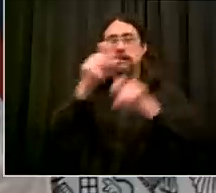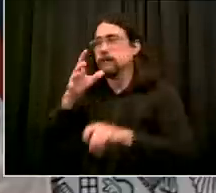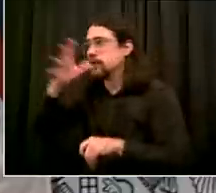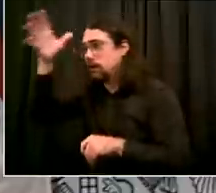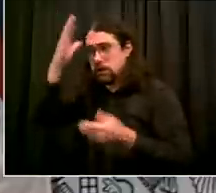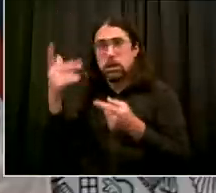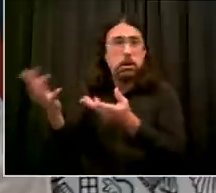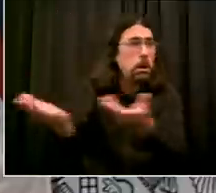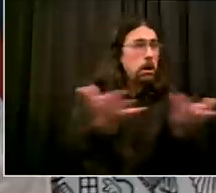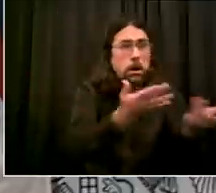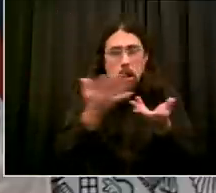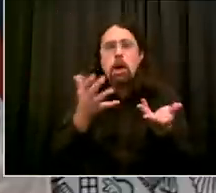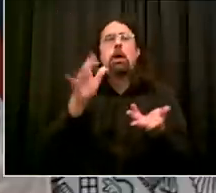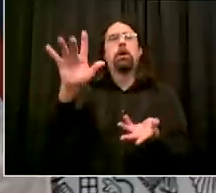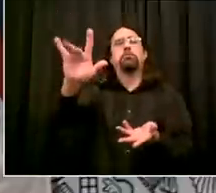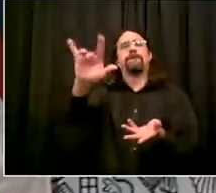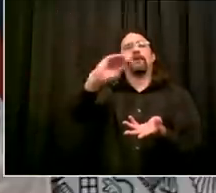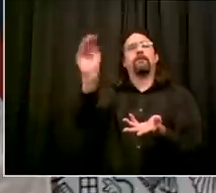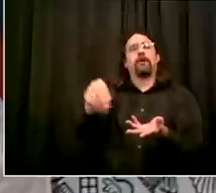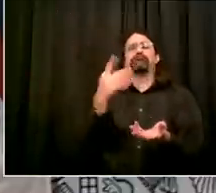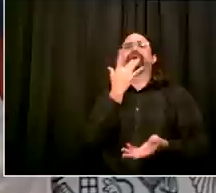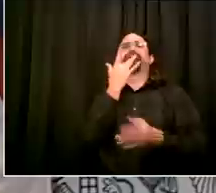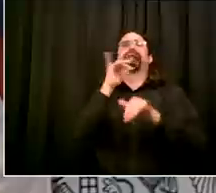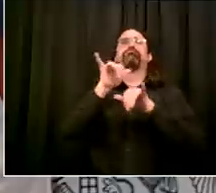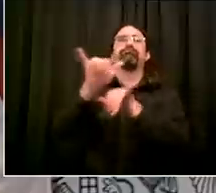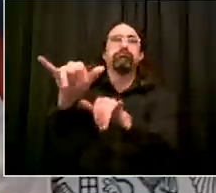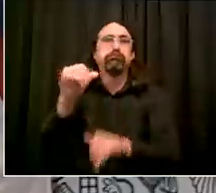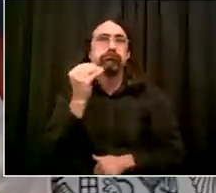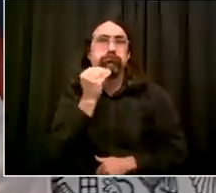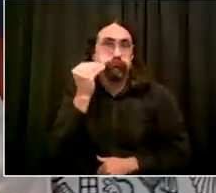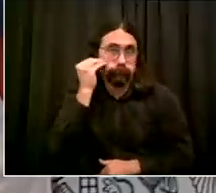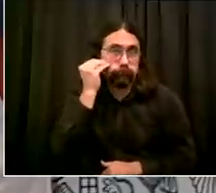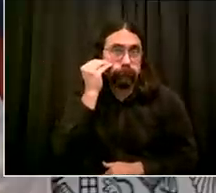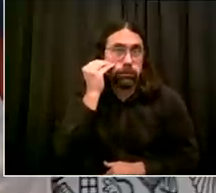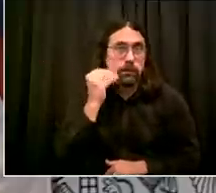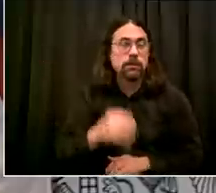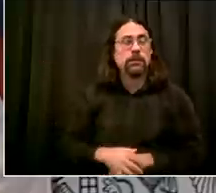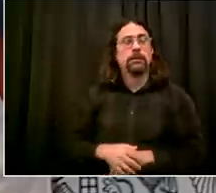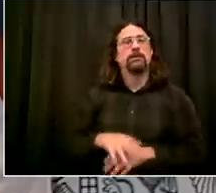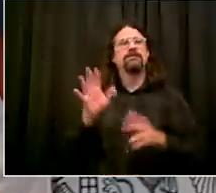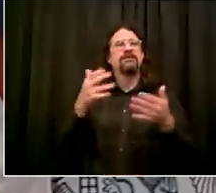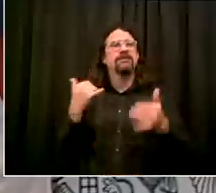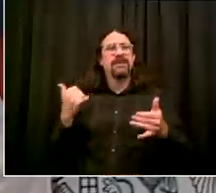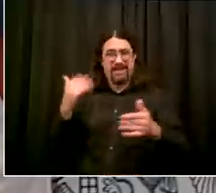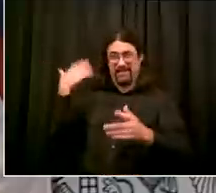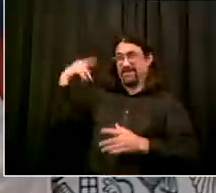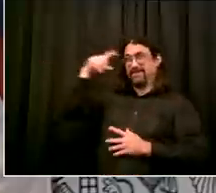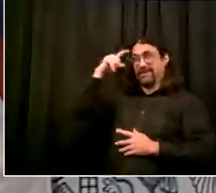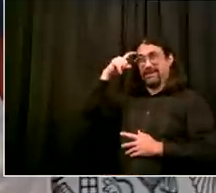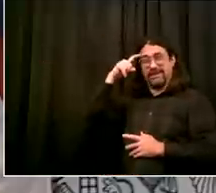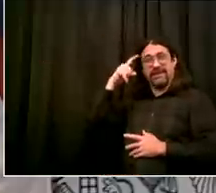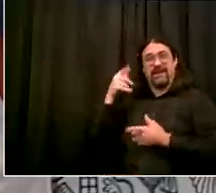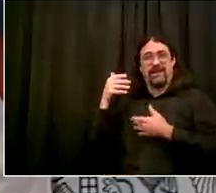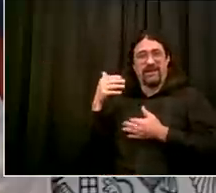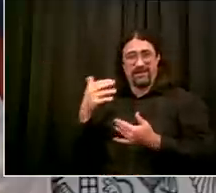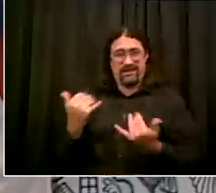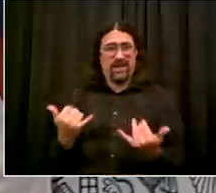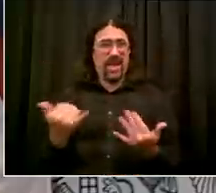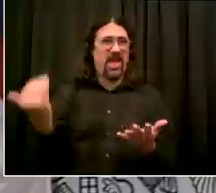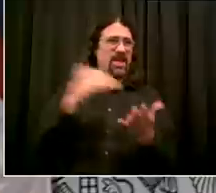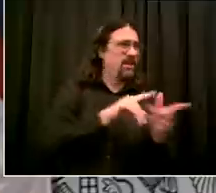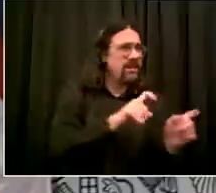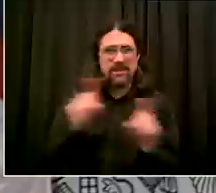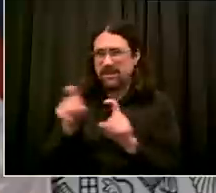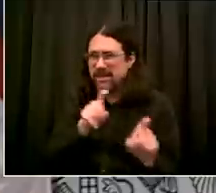that uh parents I look I was a public school parent I absolutely think it makes sense that parents wanted their kids back in